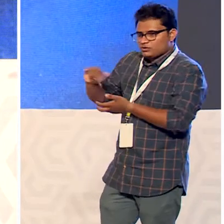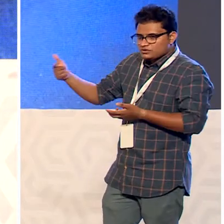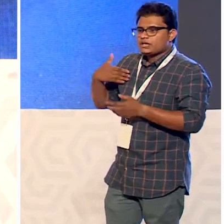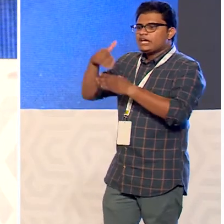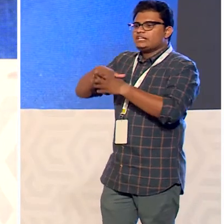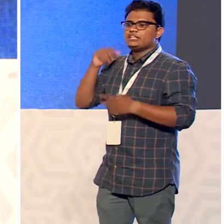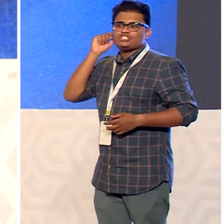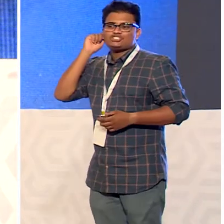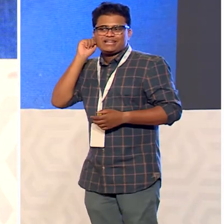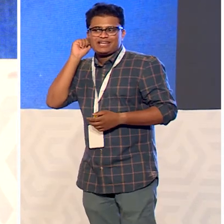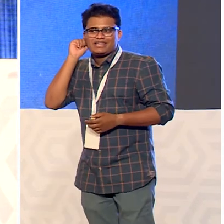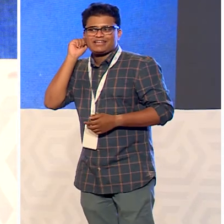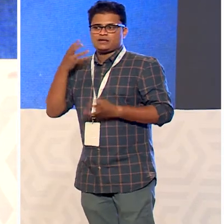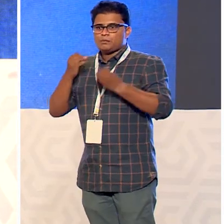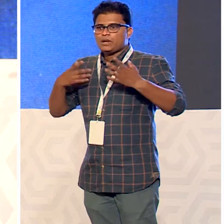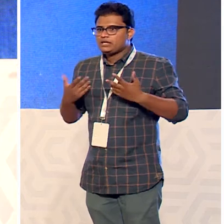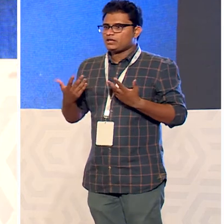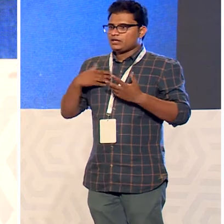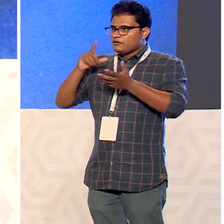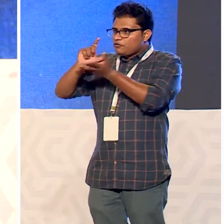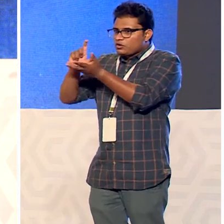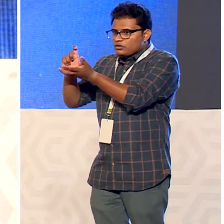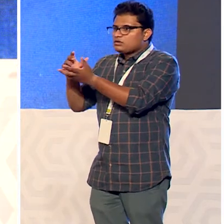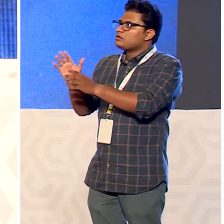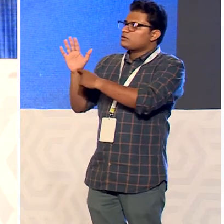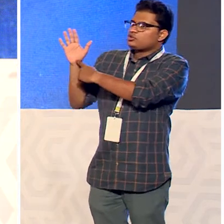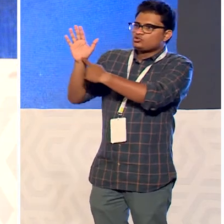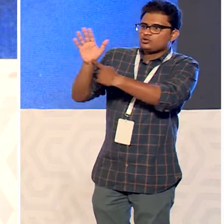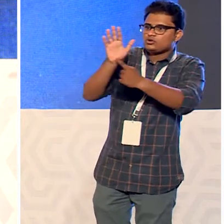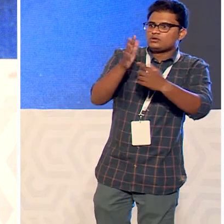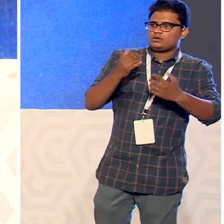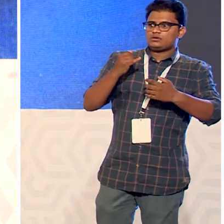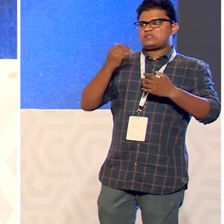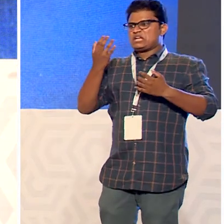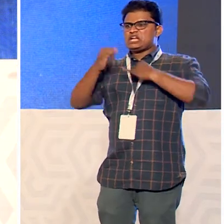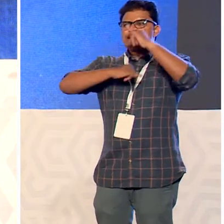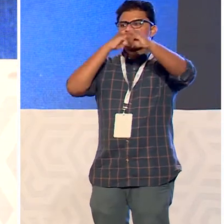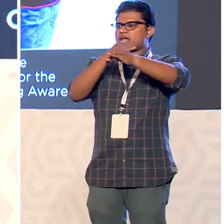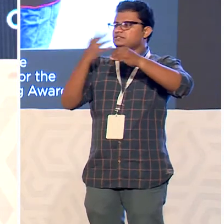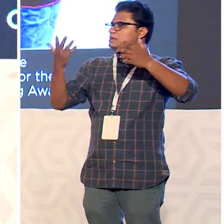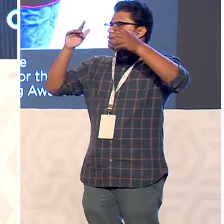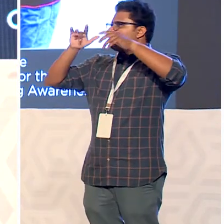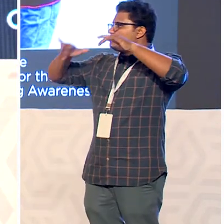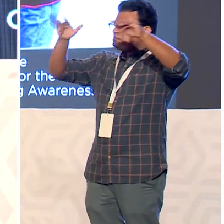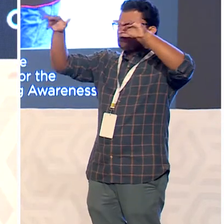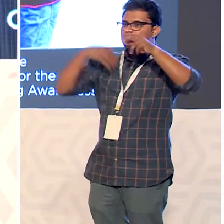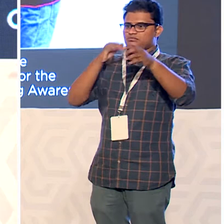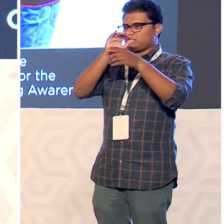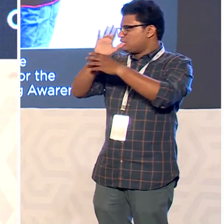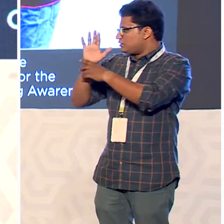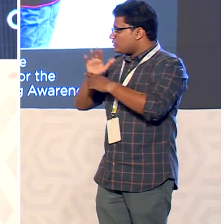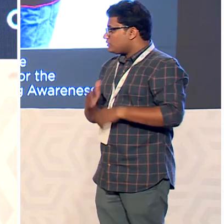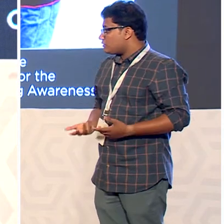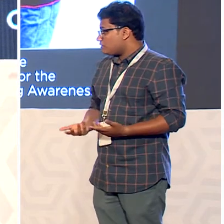a lot of photos that i click have been displayed in various international exhibitions um i won prizes